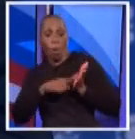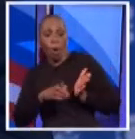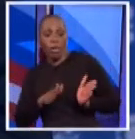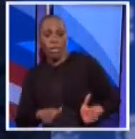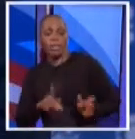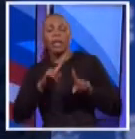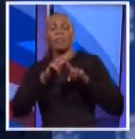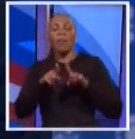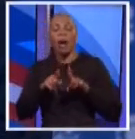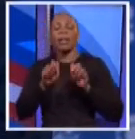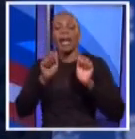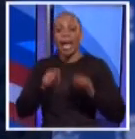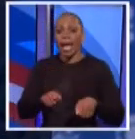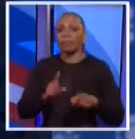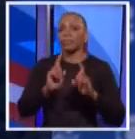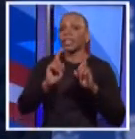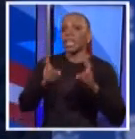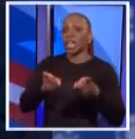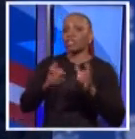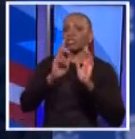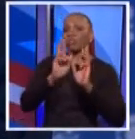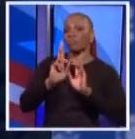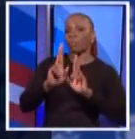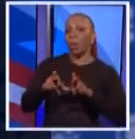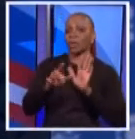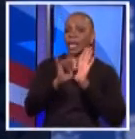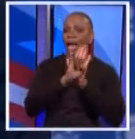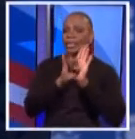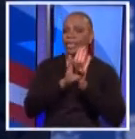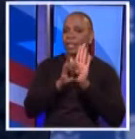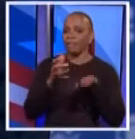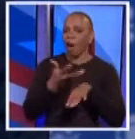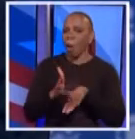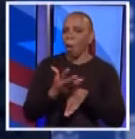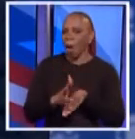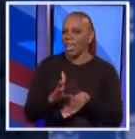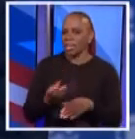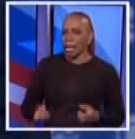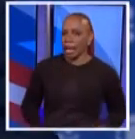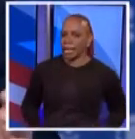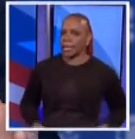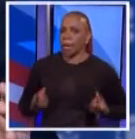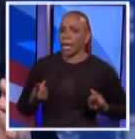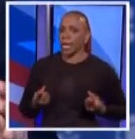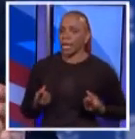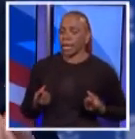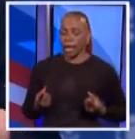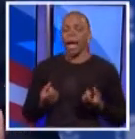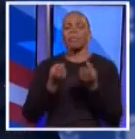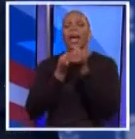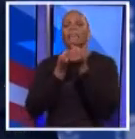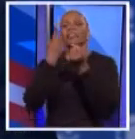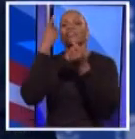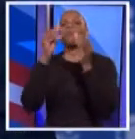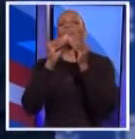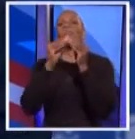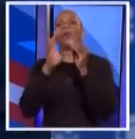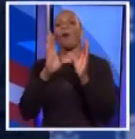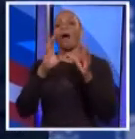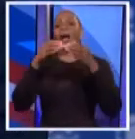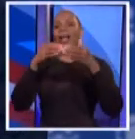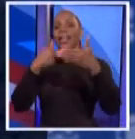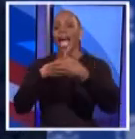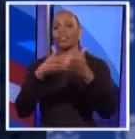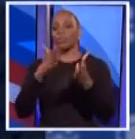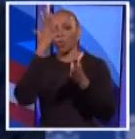able to issue reports identifying waste in spending and advocating for more classroom resources so that we can better